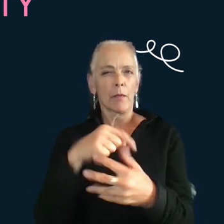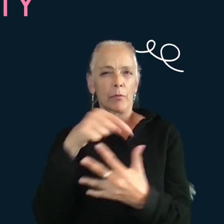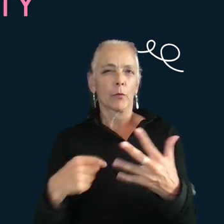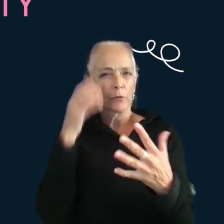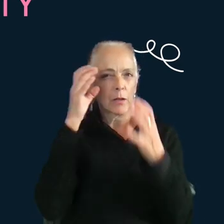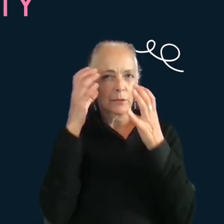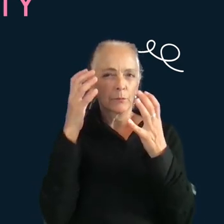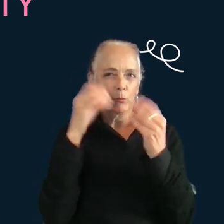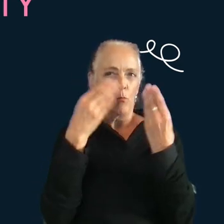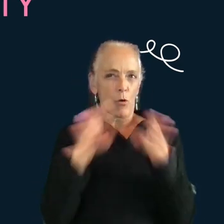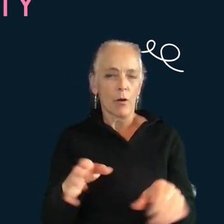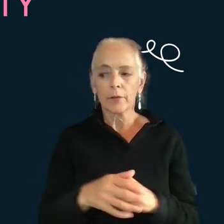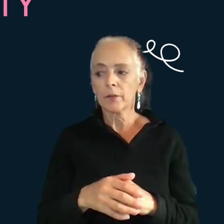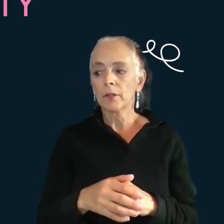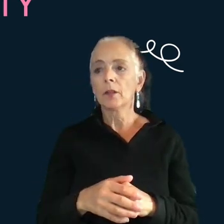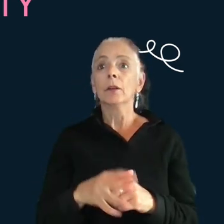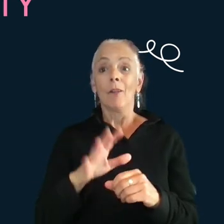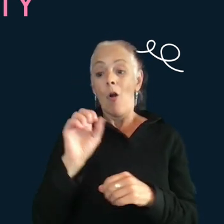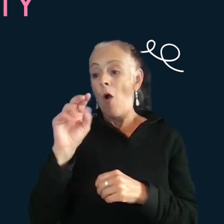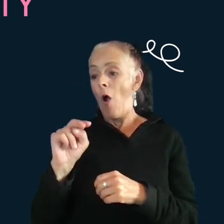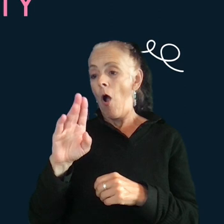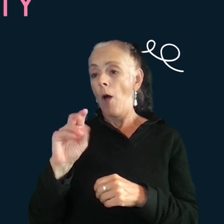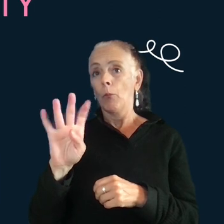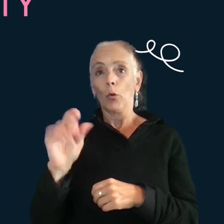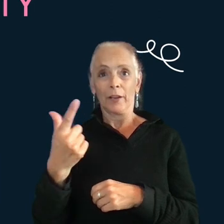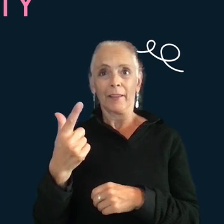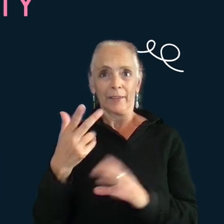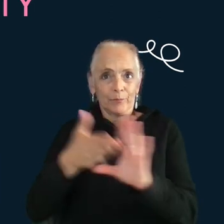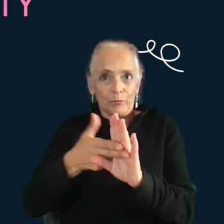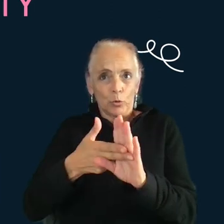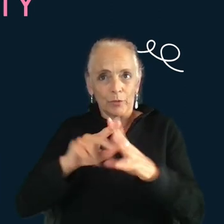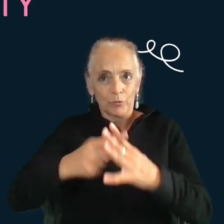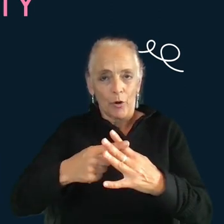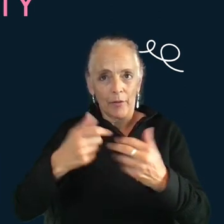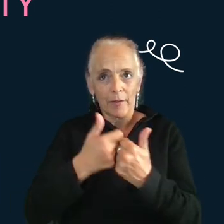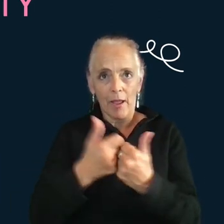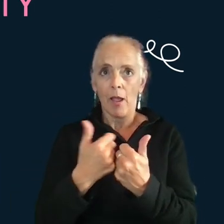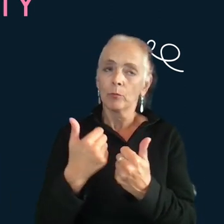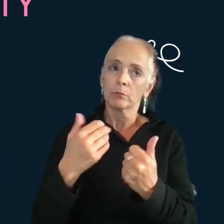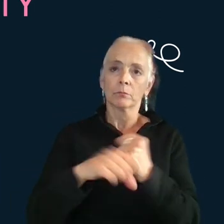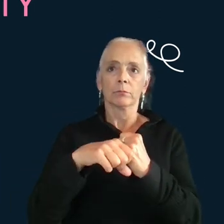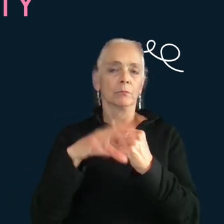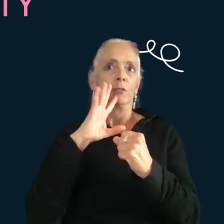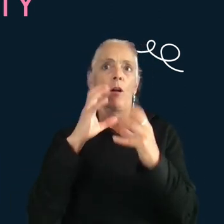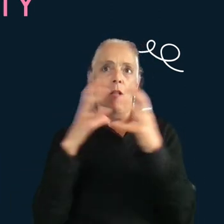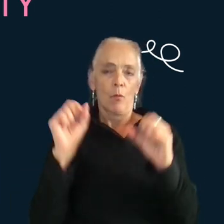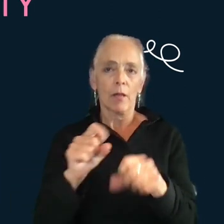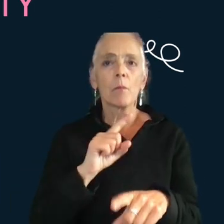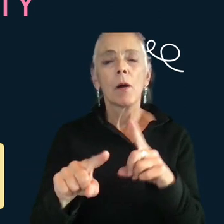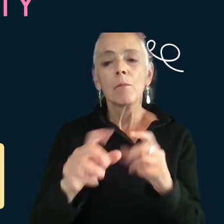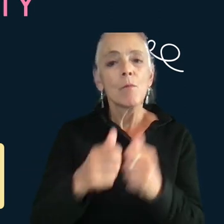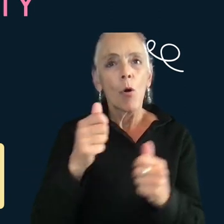We could talk for a whole day about onboarding alone but the one thing that interested me about digital card games is that most of them are free to play. So